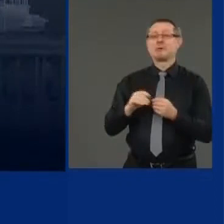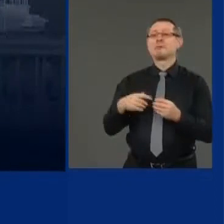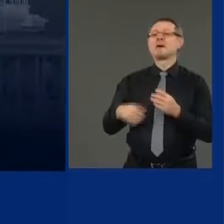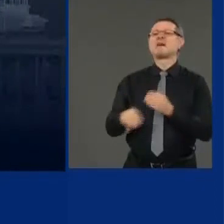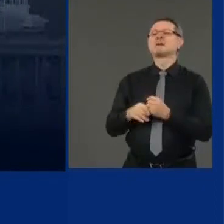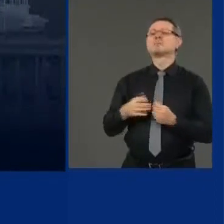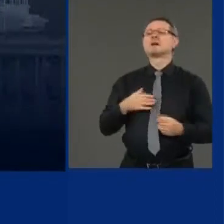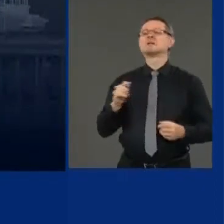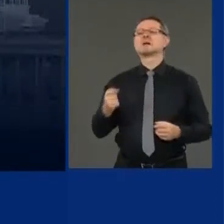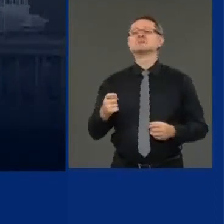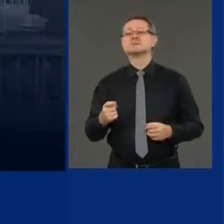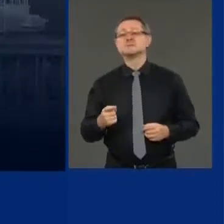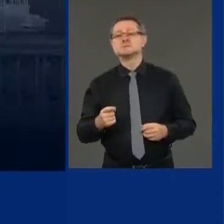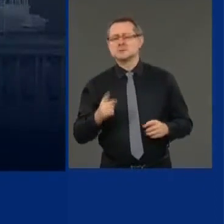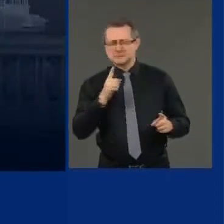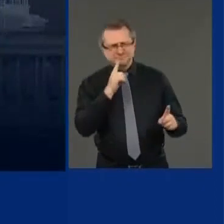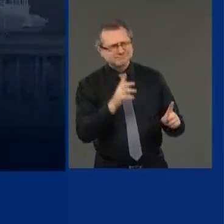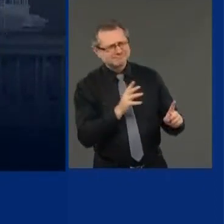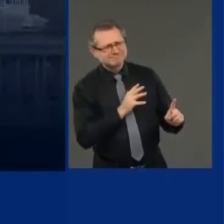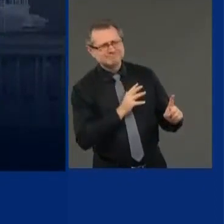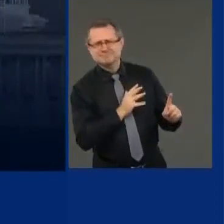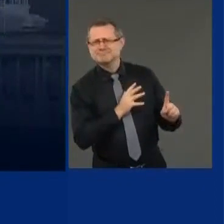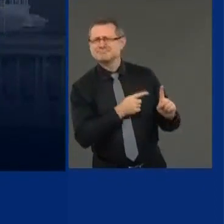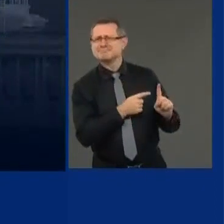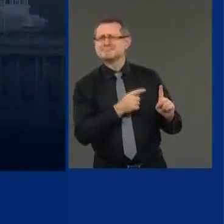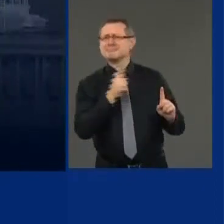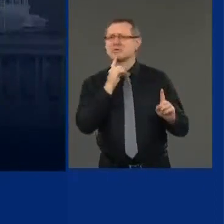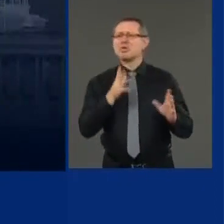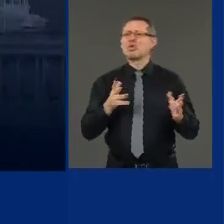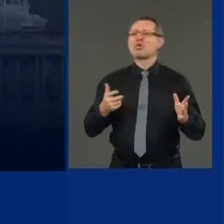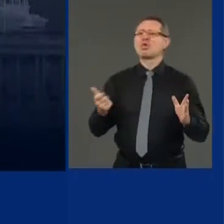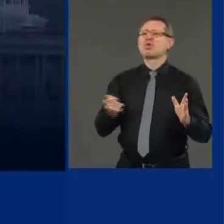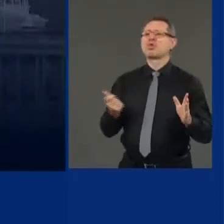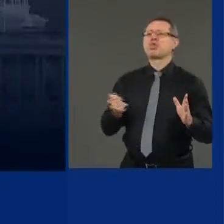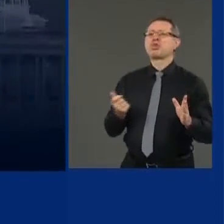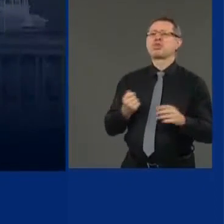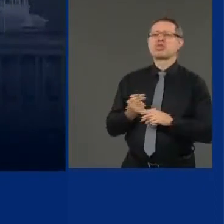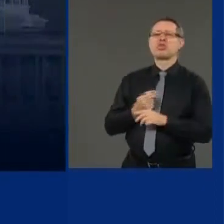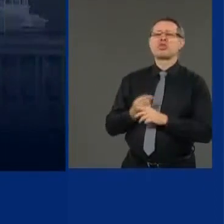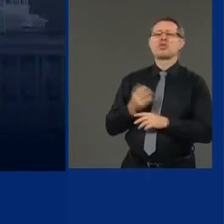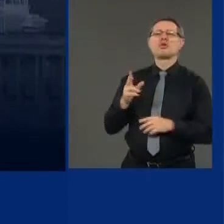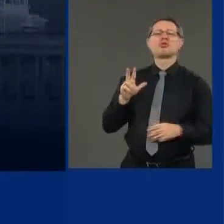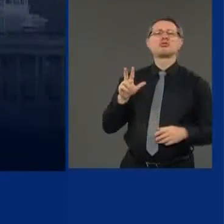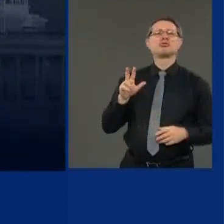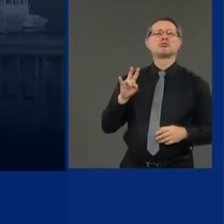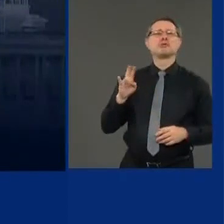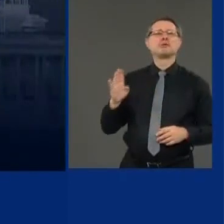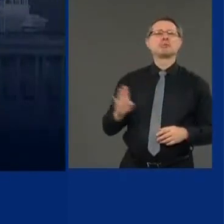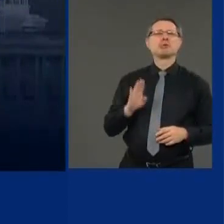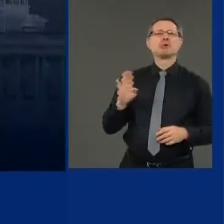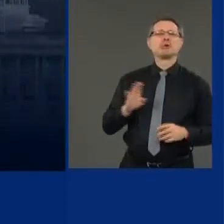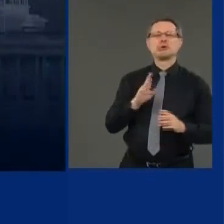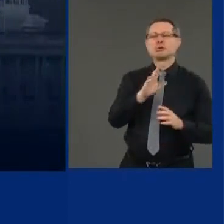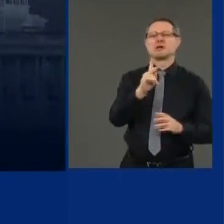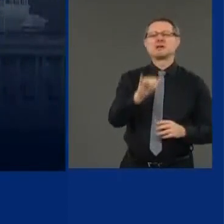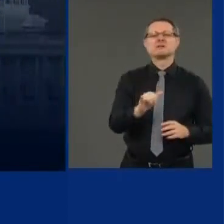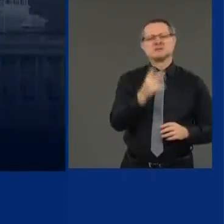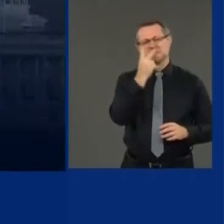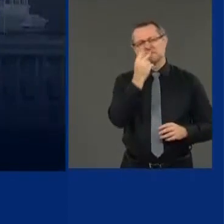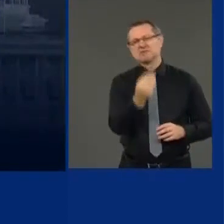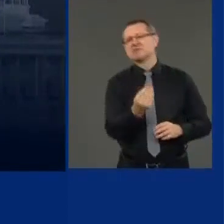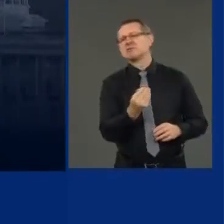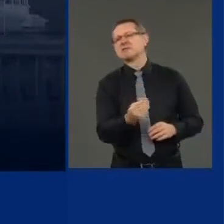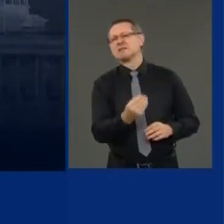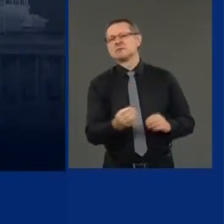Don't take so much money out of the till. You take out 37 billion dollars more than you put in. You